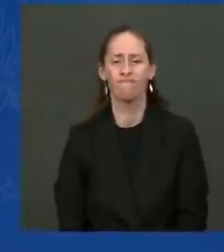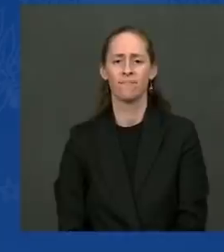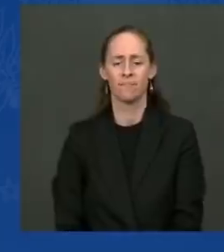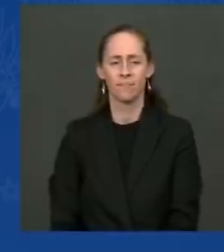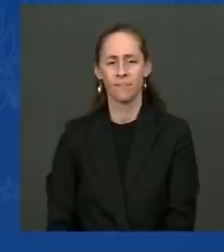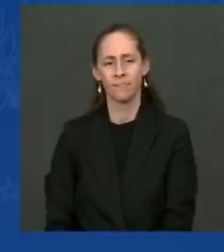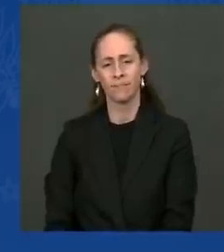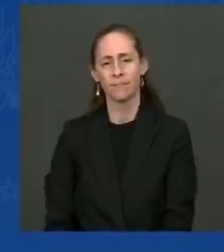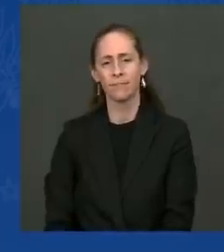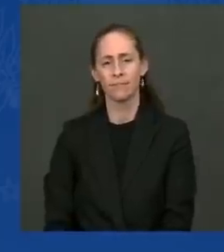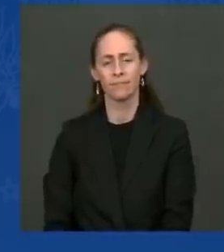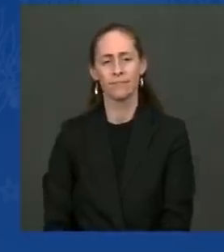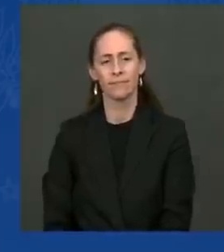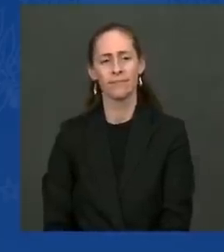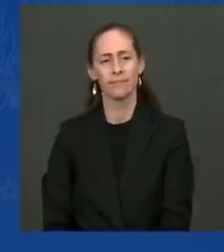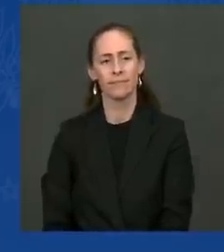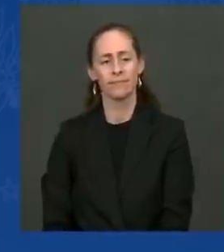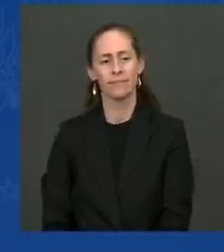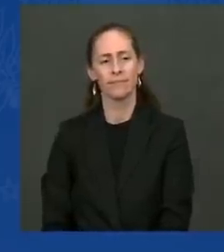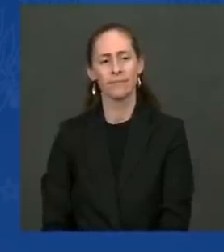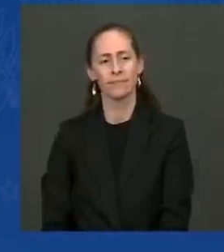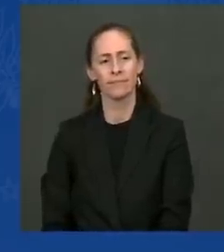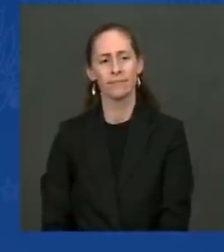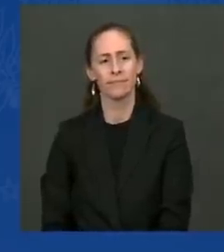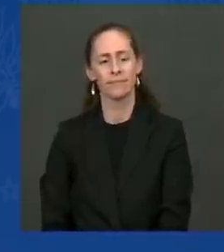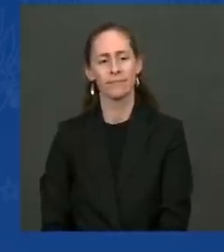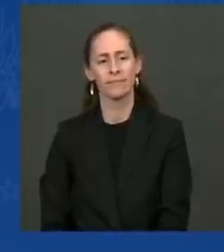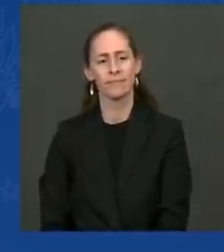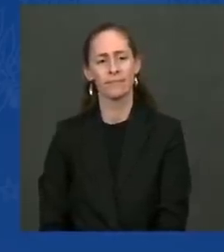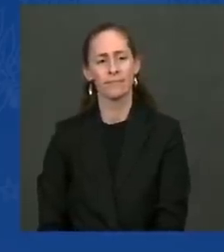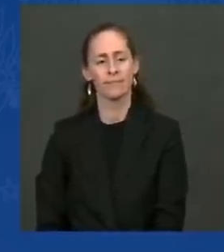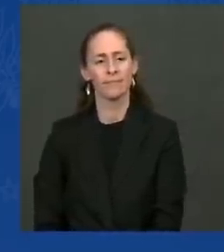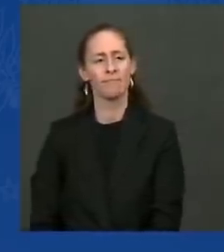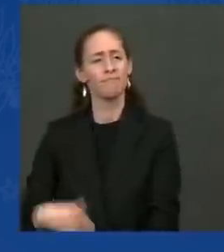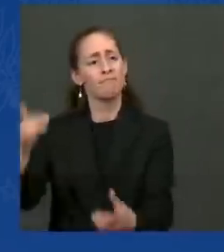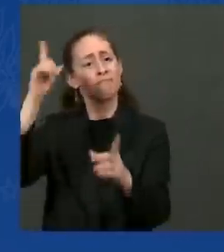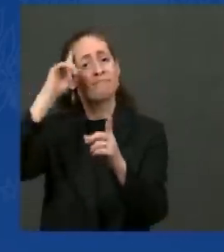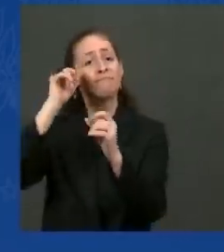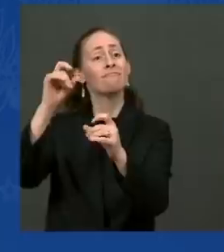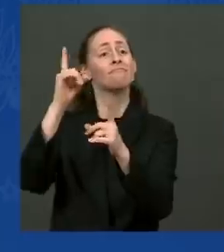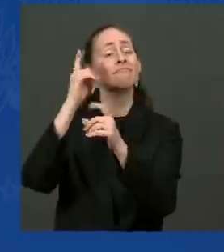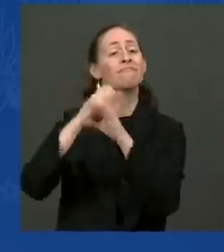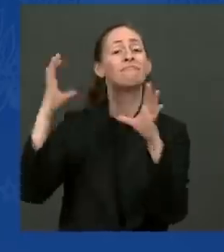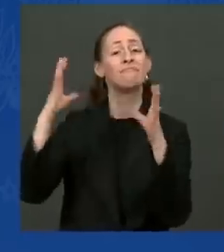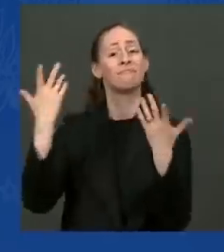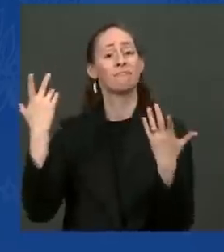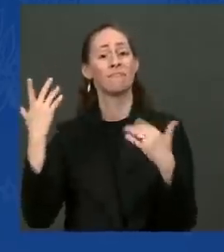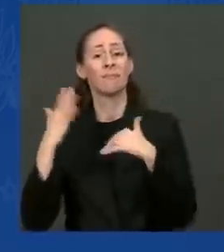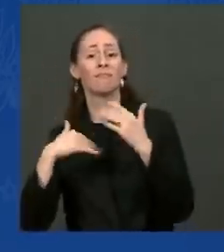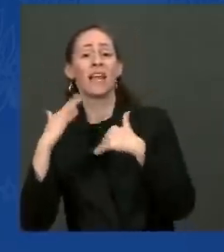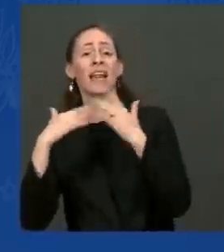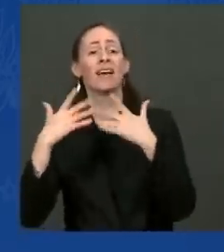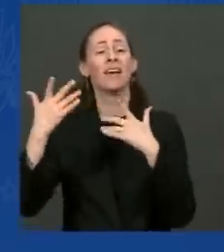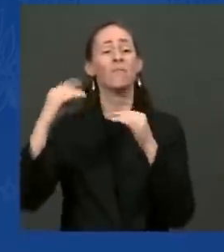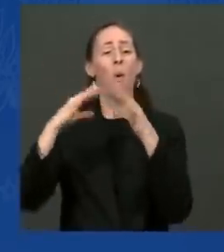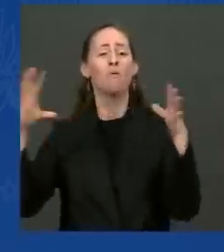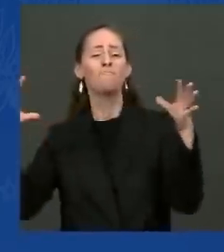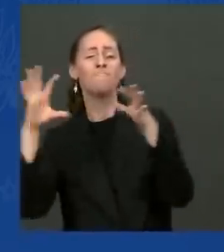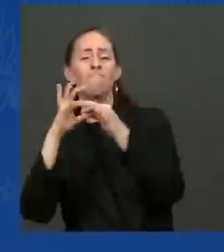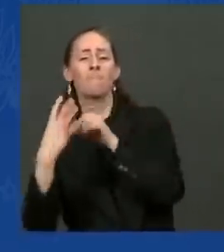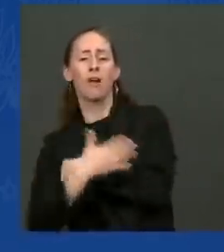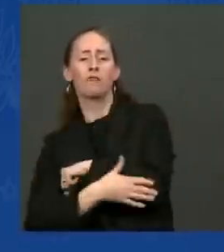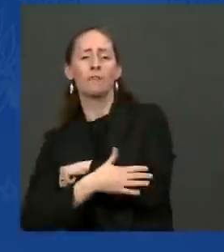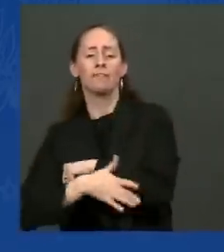The work of building a more perfect union did not end with the railroad or the interstate.